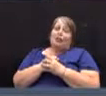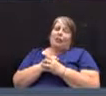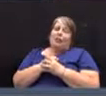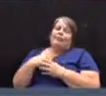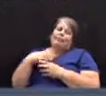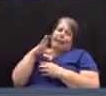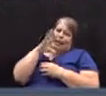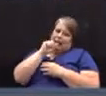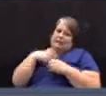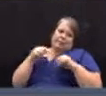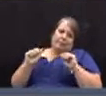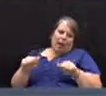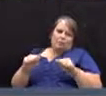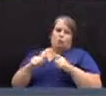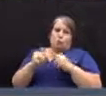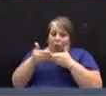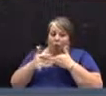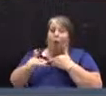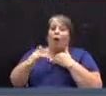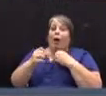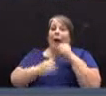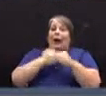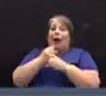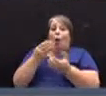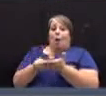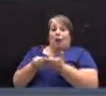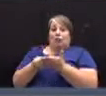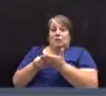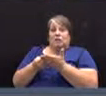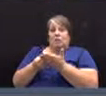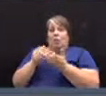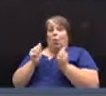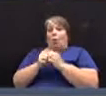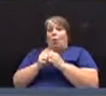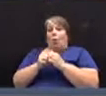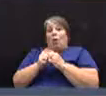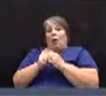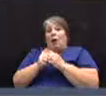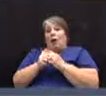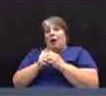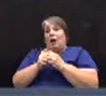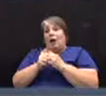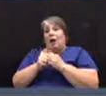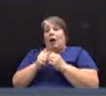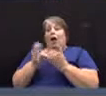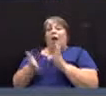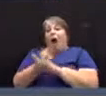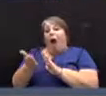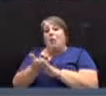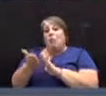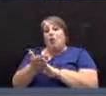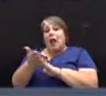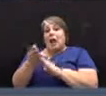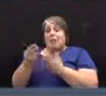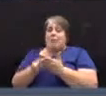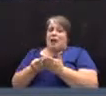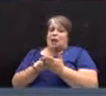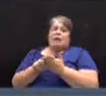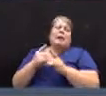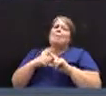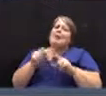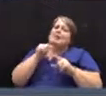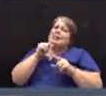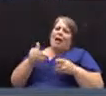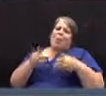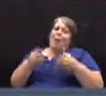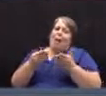I guess it is possible to do multi-year budgeting with respect to the operating budget as well. It's not the way in which